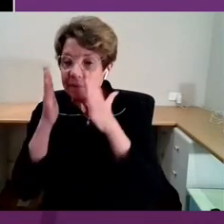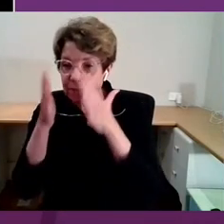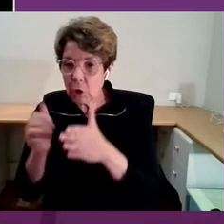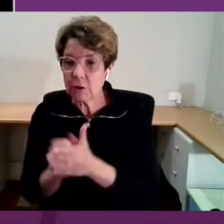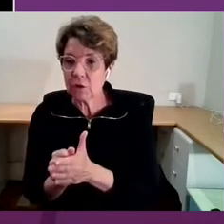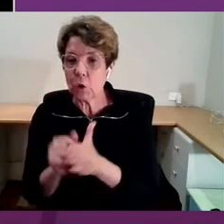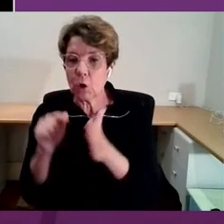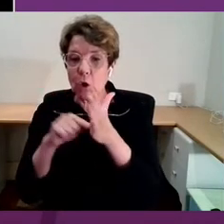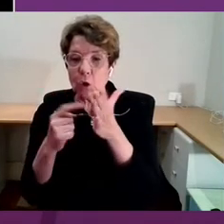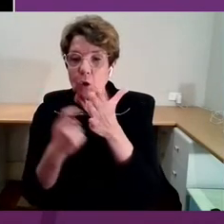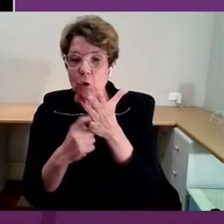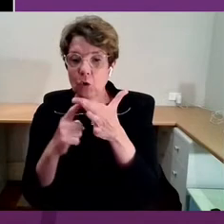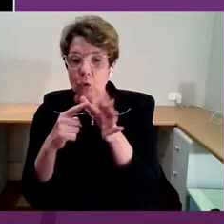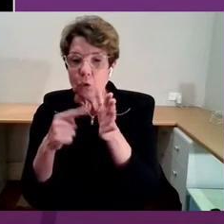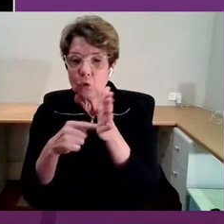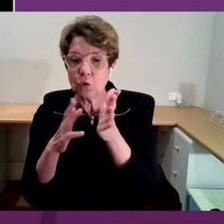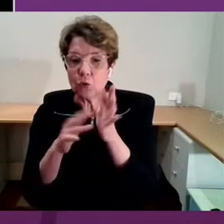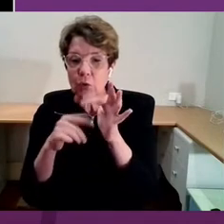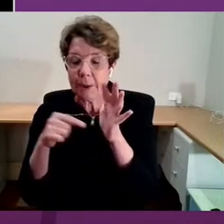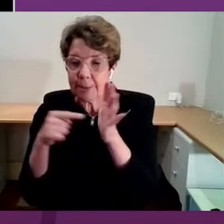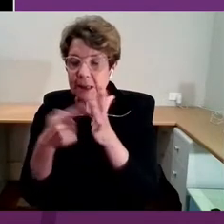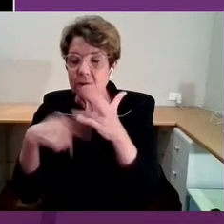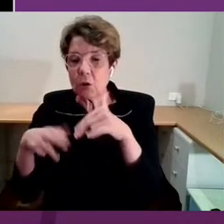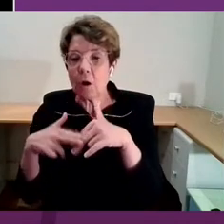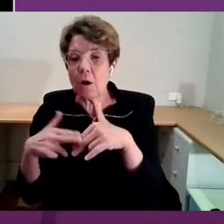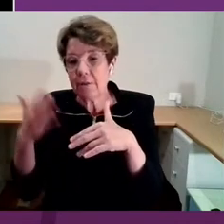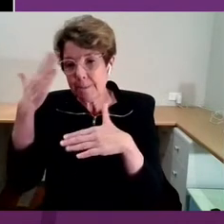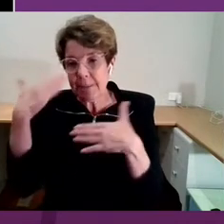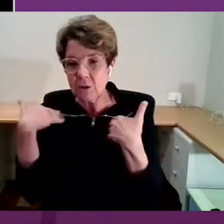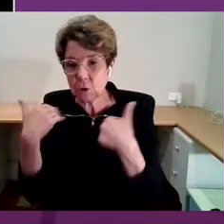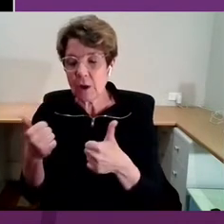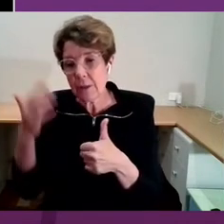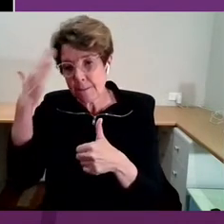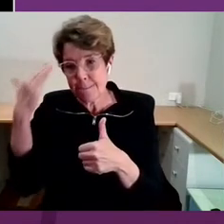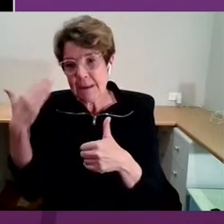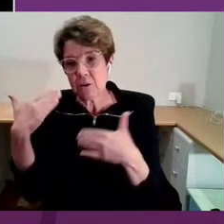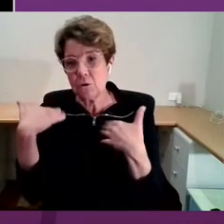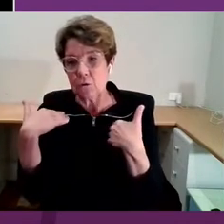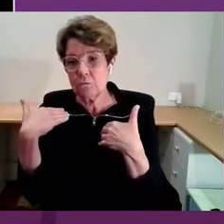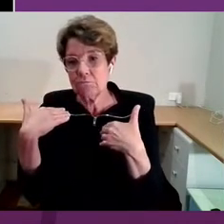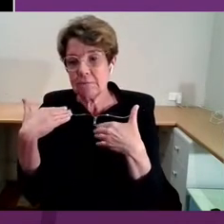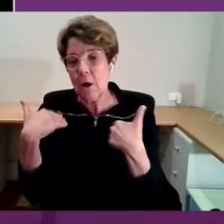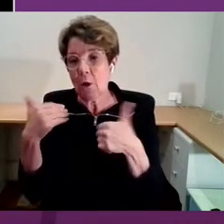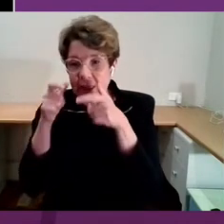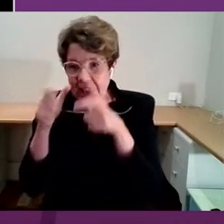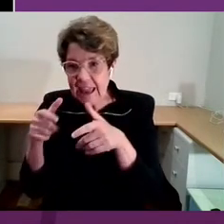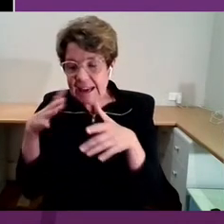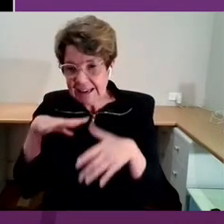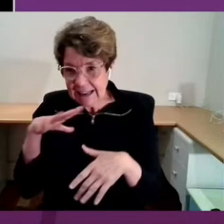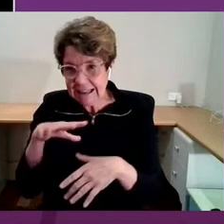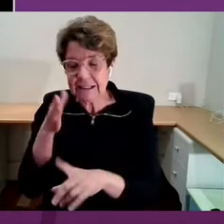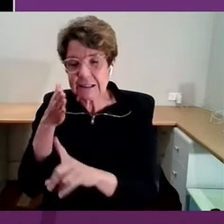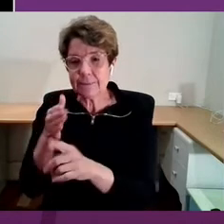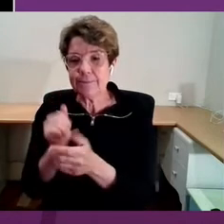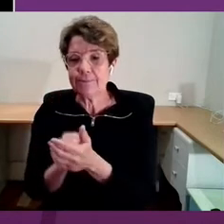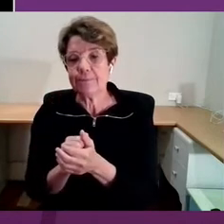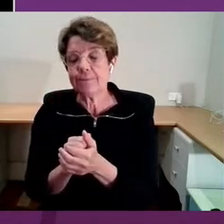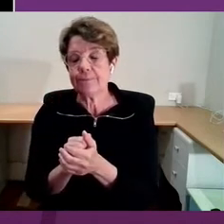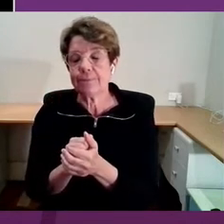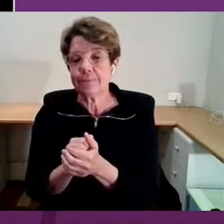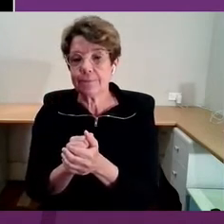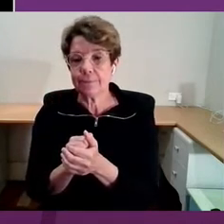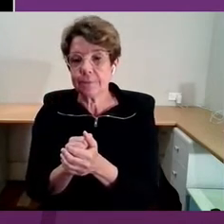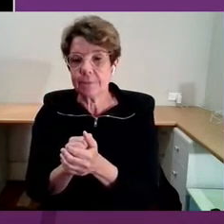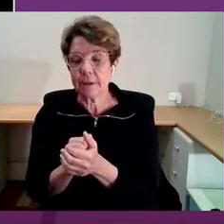of mental health and mental health care needs. I suppose a thought of predominantly with this treatment